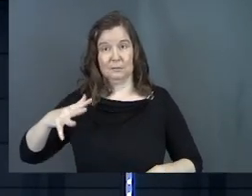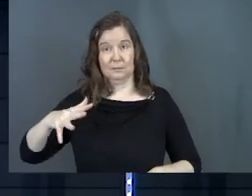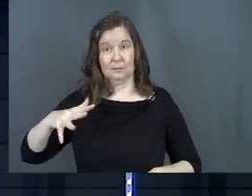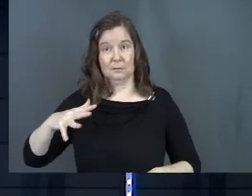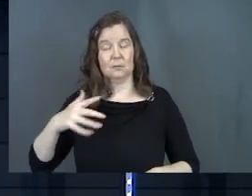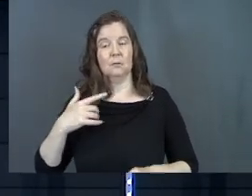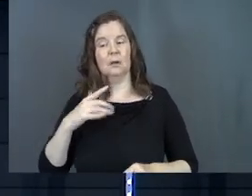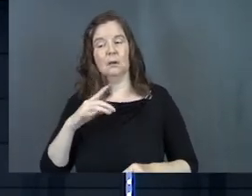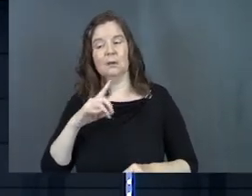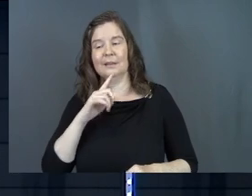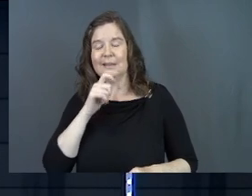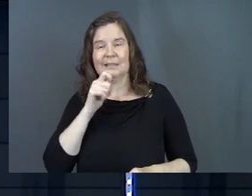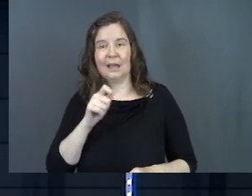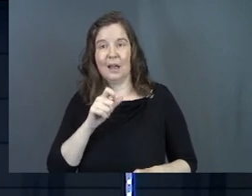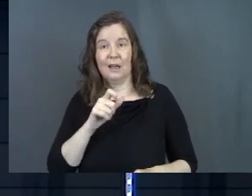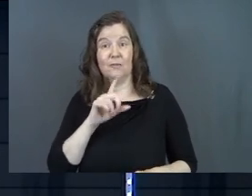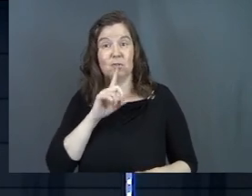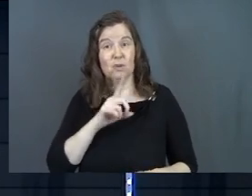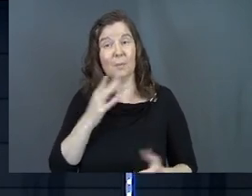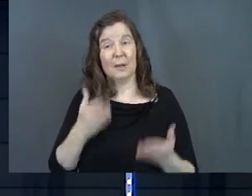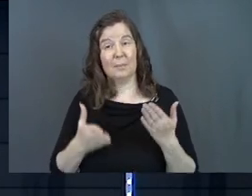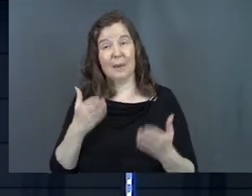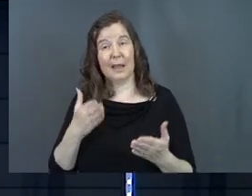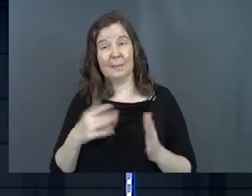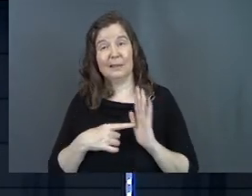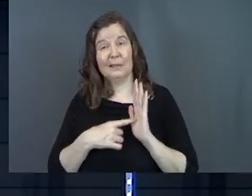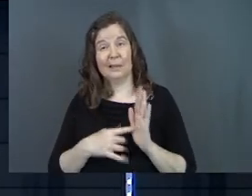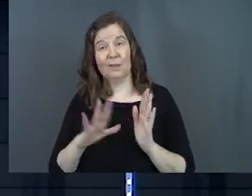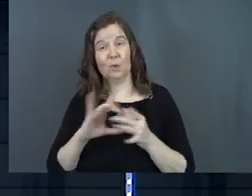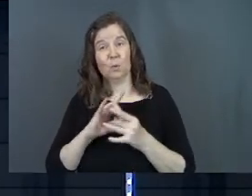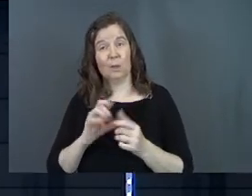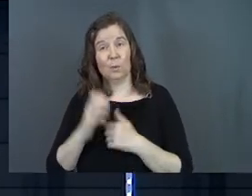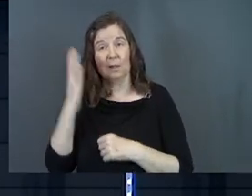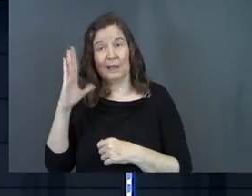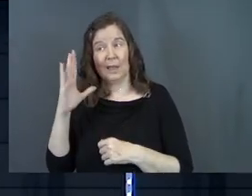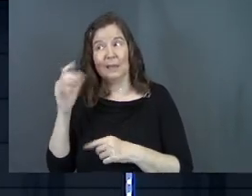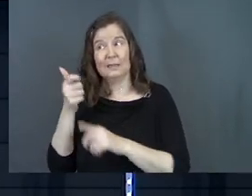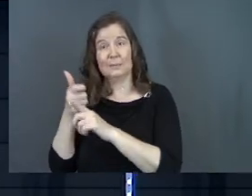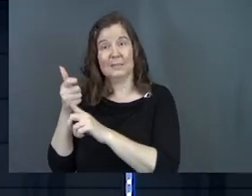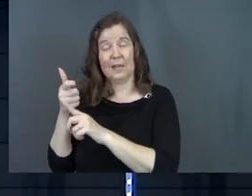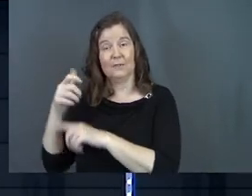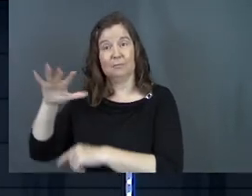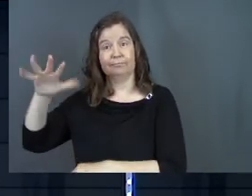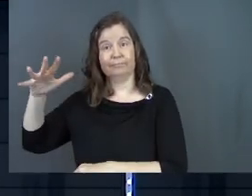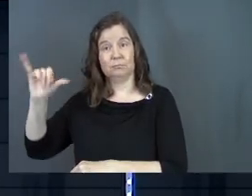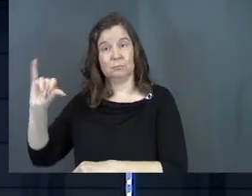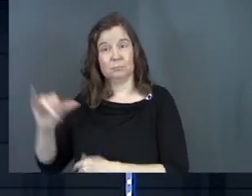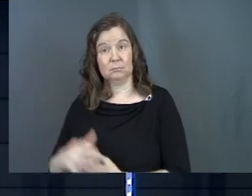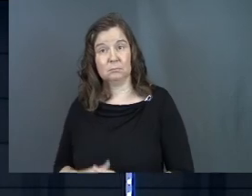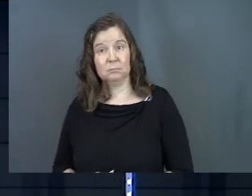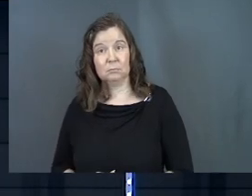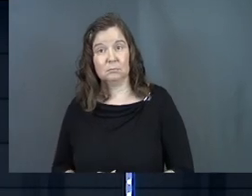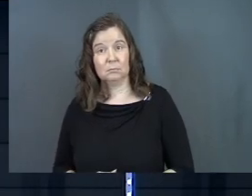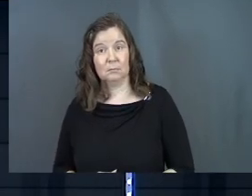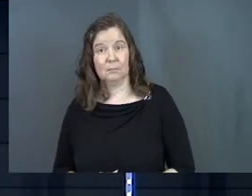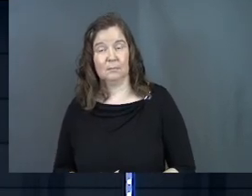shaky, it's not for sure, but it's probably an indicator that your relationship with God himself is shaky.